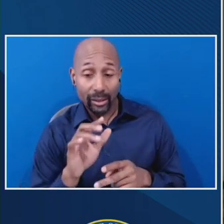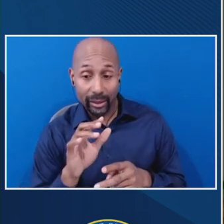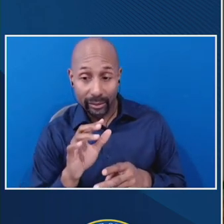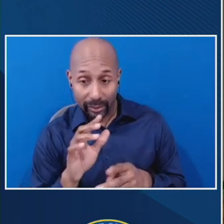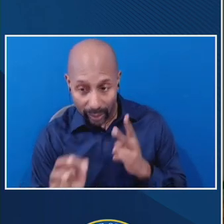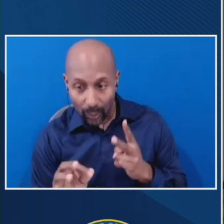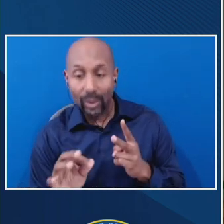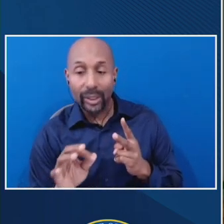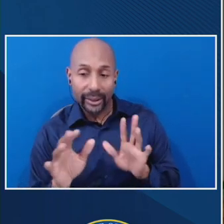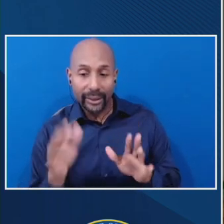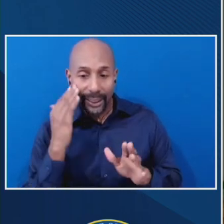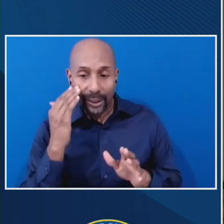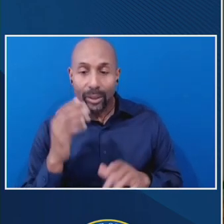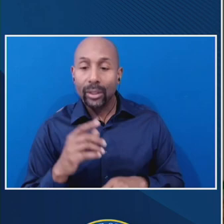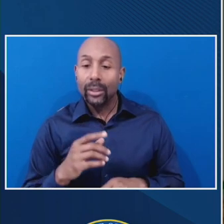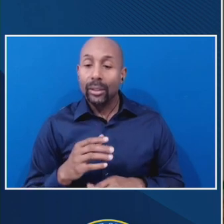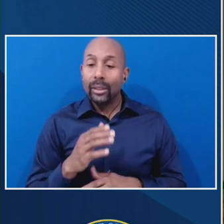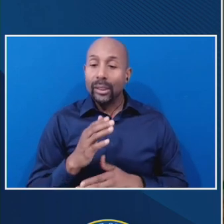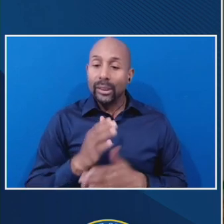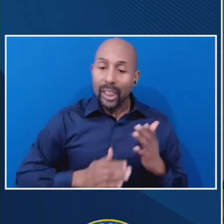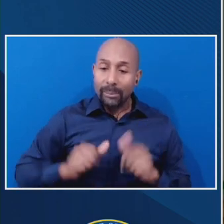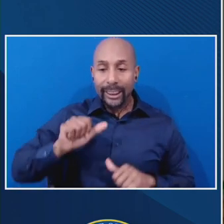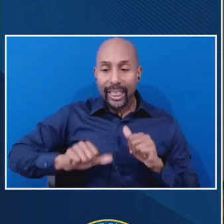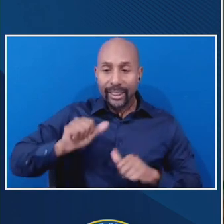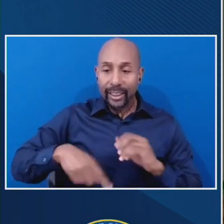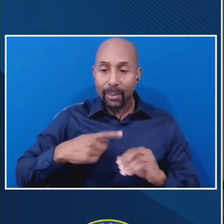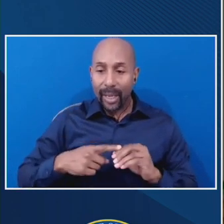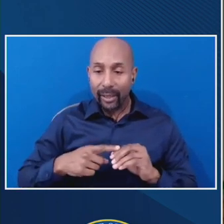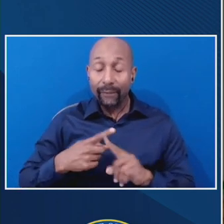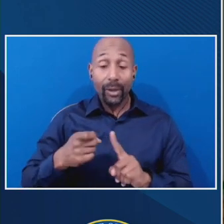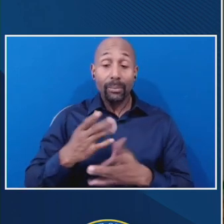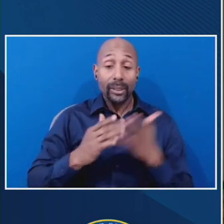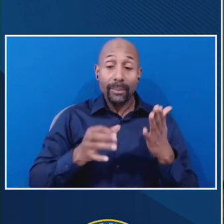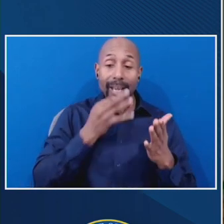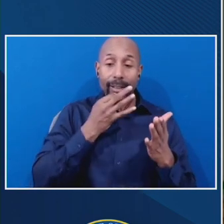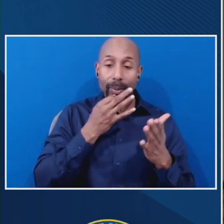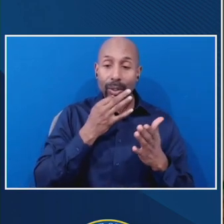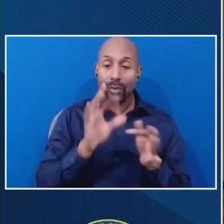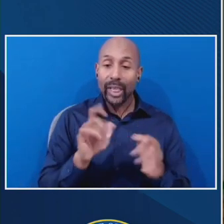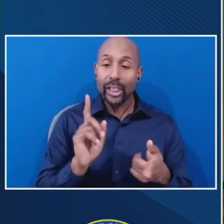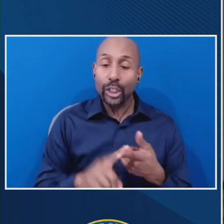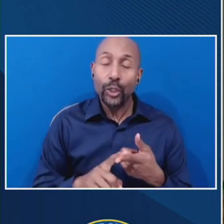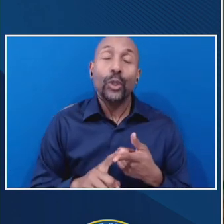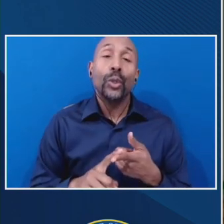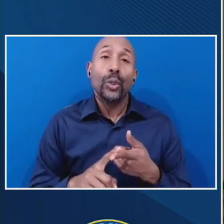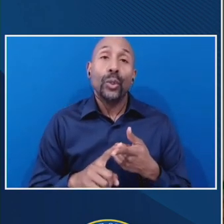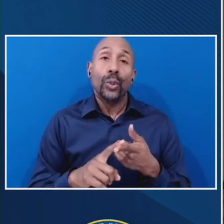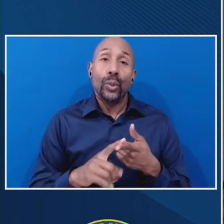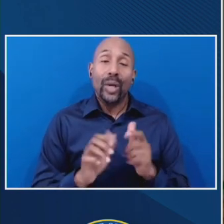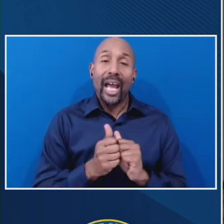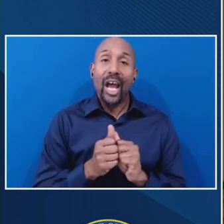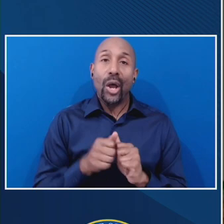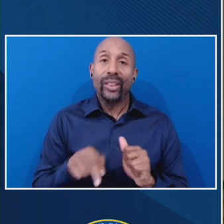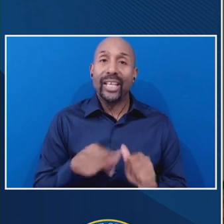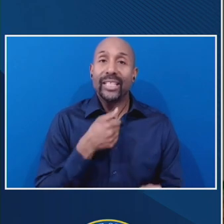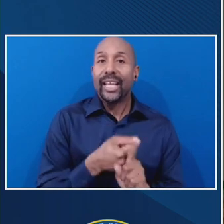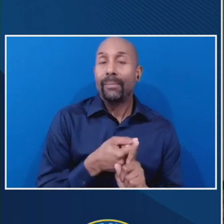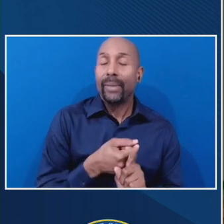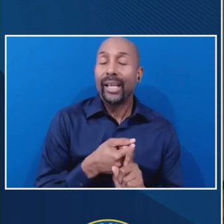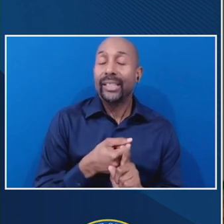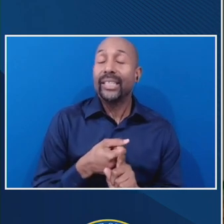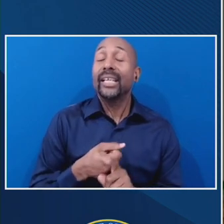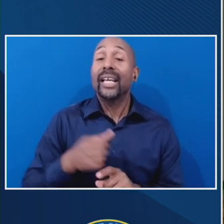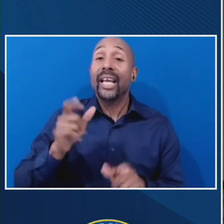um, the, the treatment proposed here for, uh, incarcerated individuals. But the very idea of billing